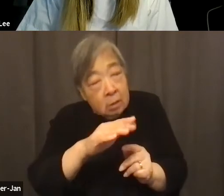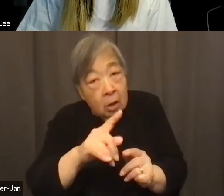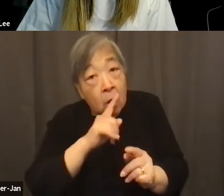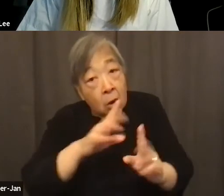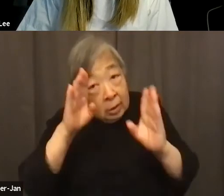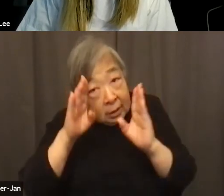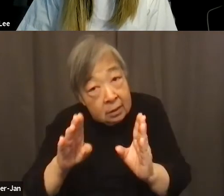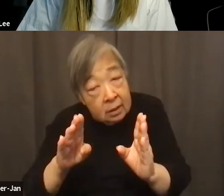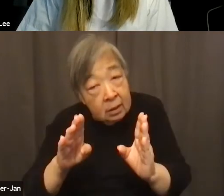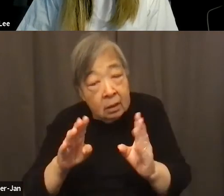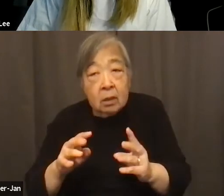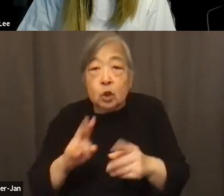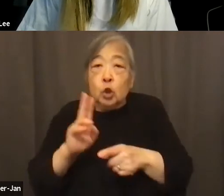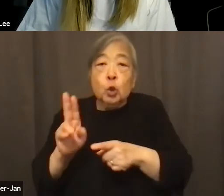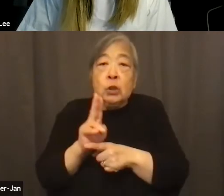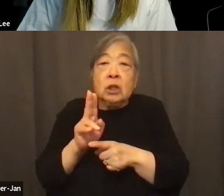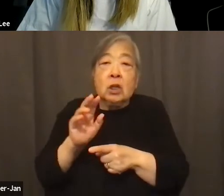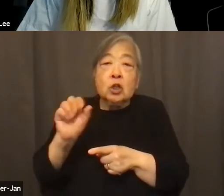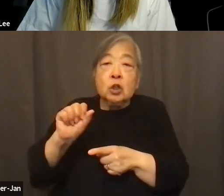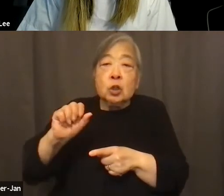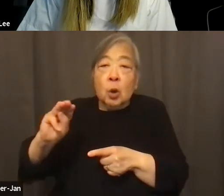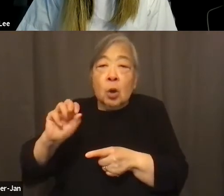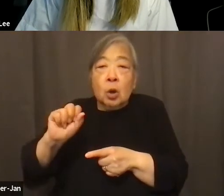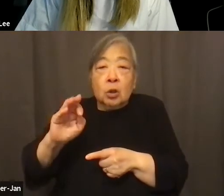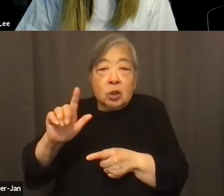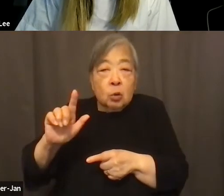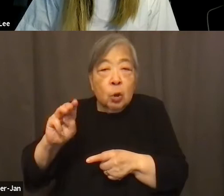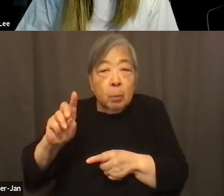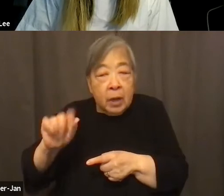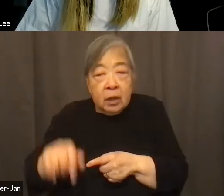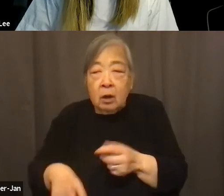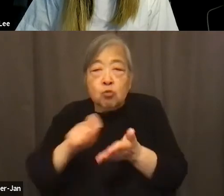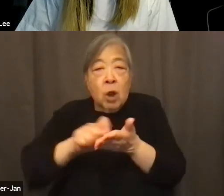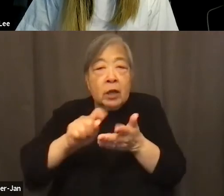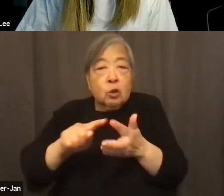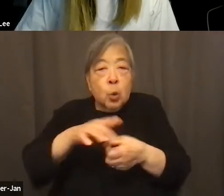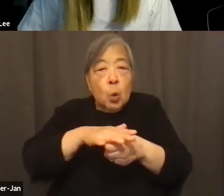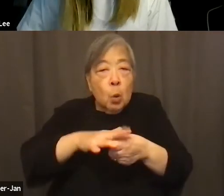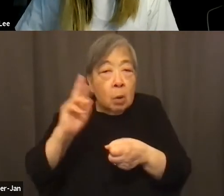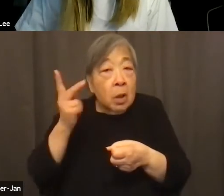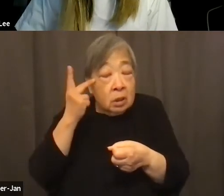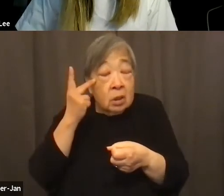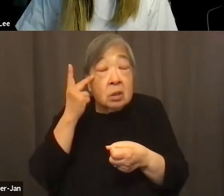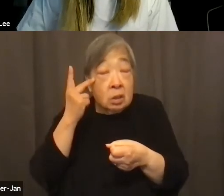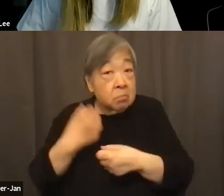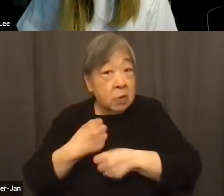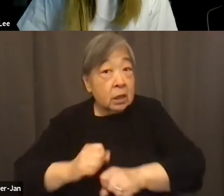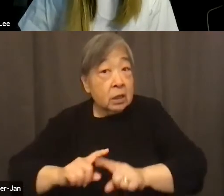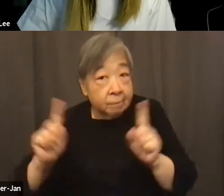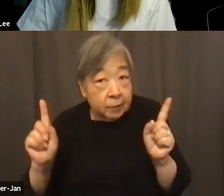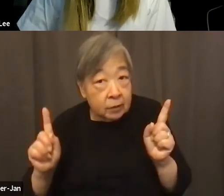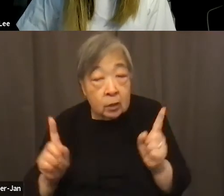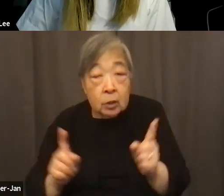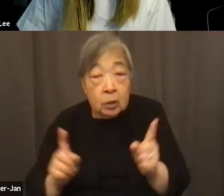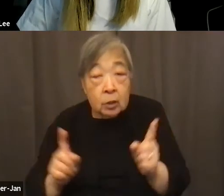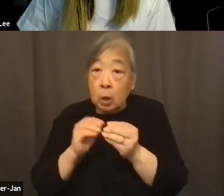having your social media or being able to write to your local elected makes a difference. So there's a power in numbers, so